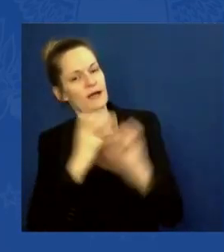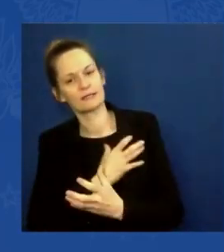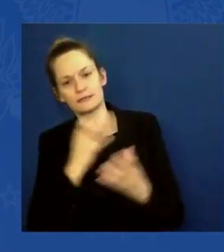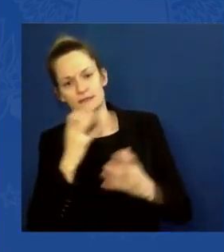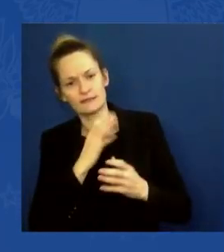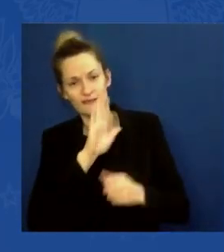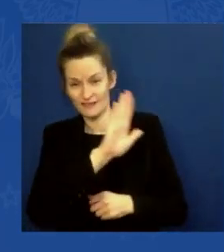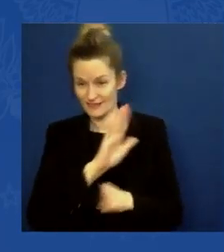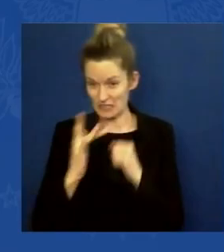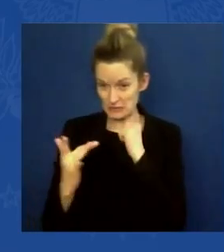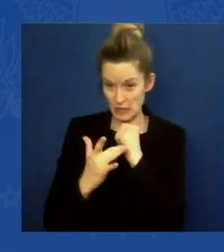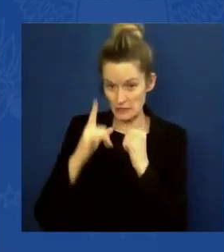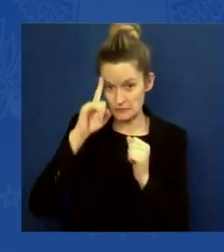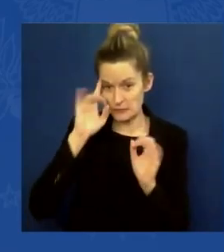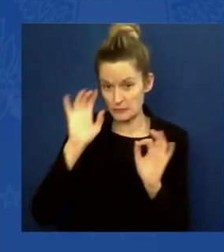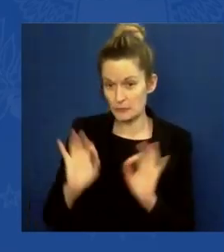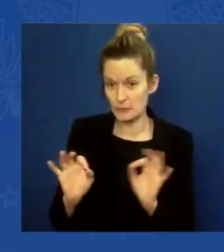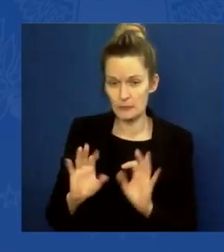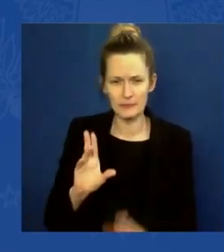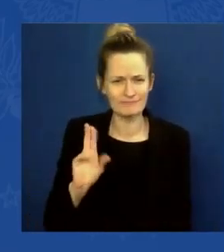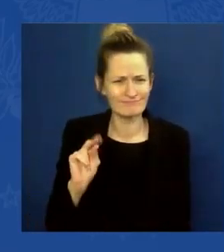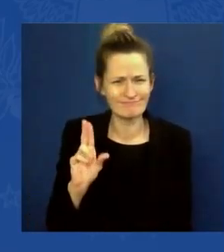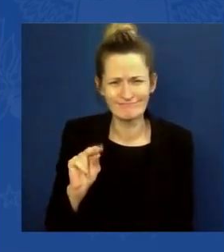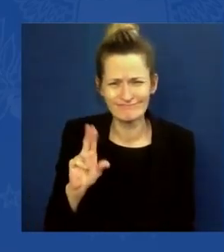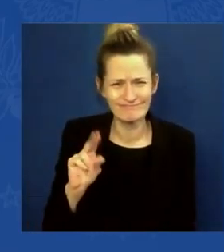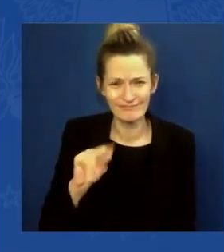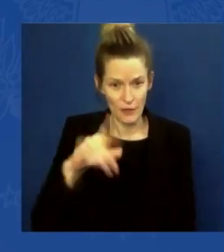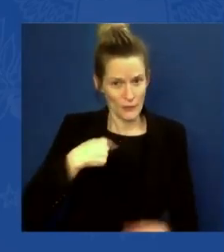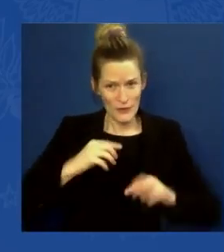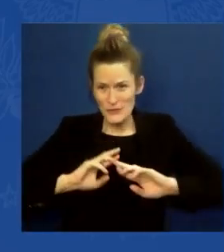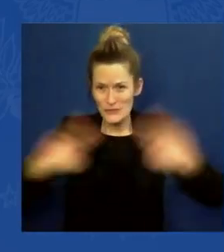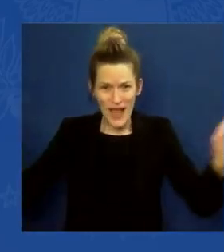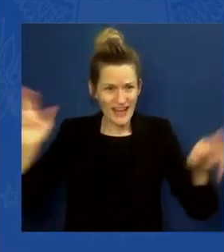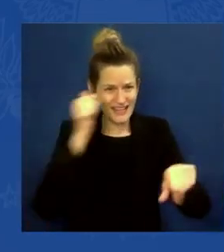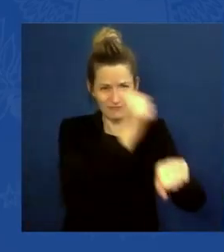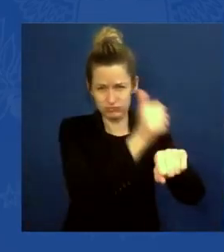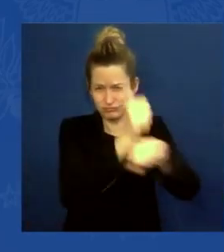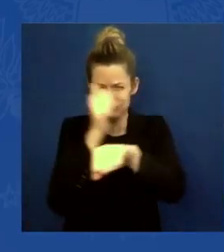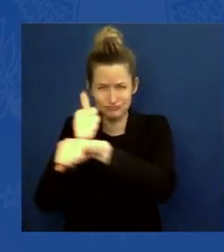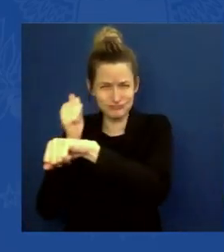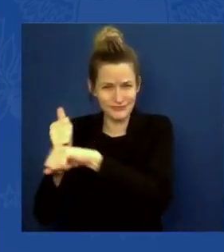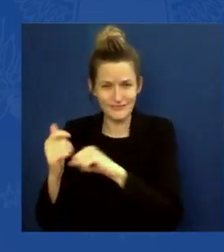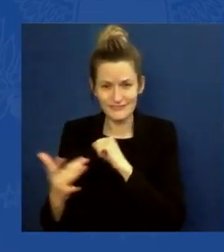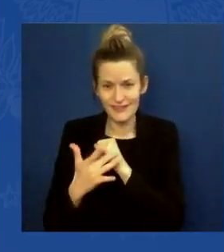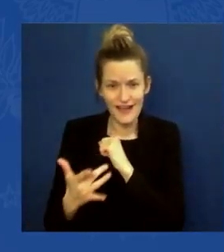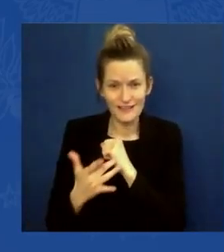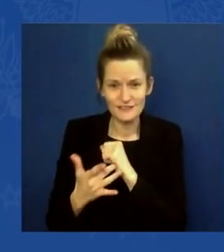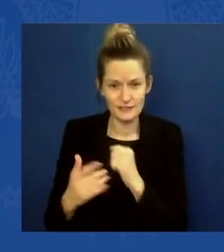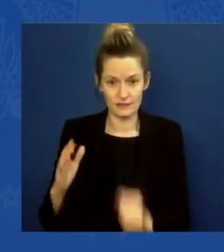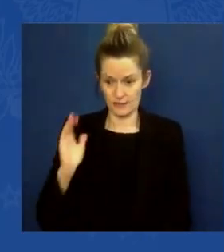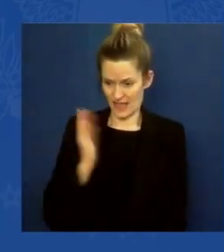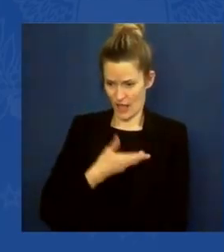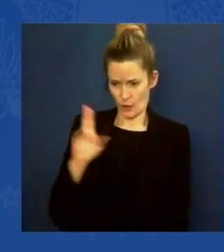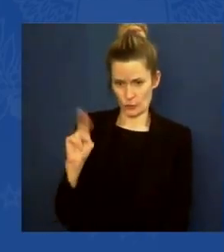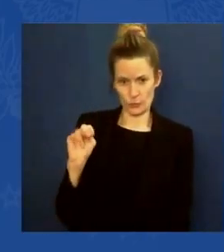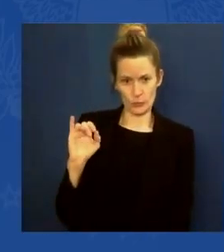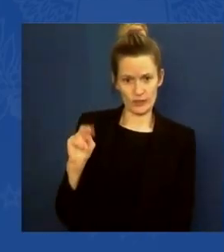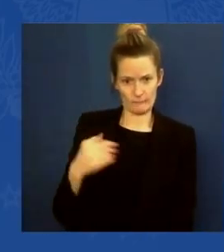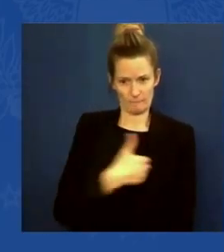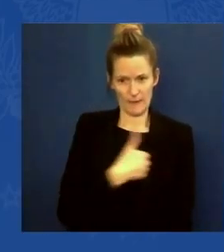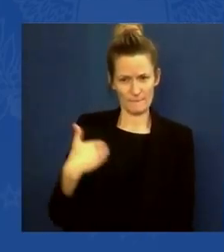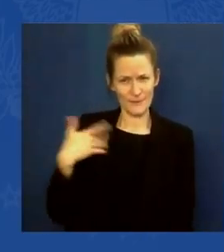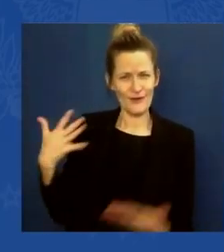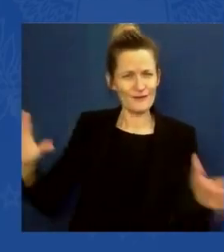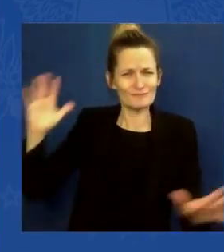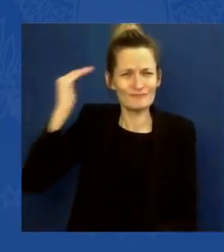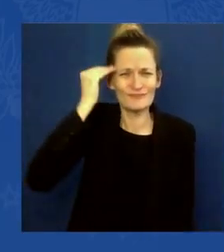right now by union members, like the ones we heard from today. And that's what we're going to do. You know, as we